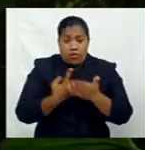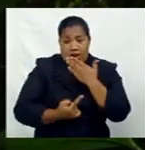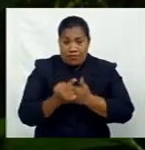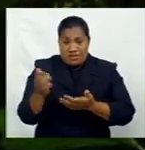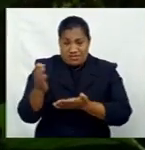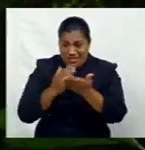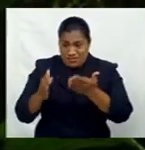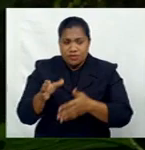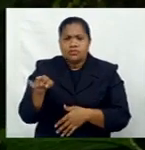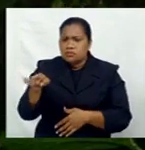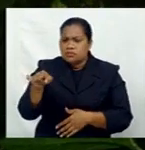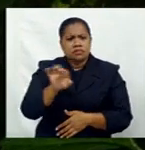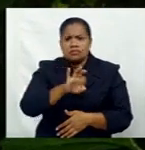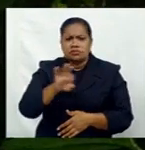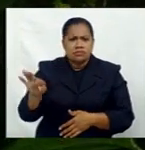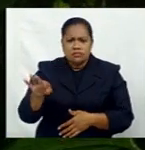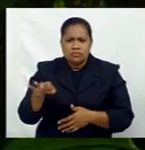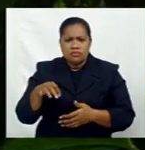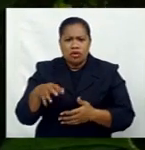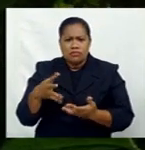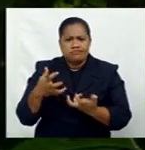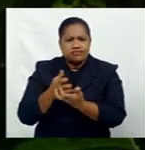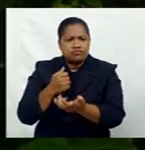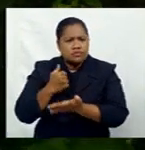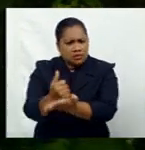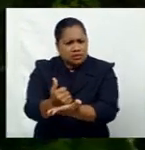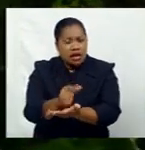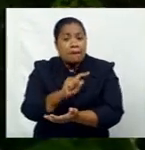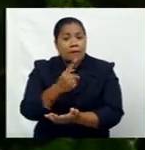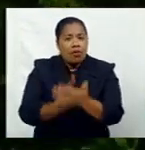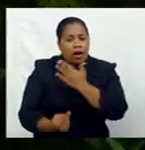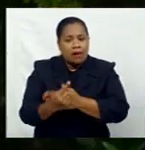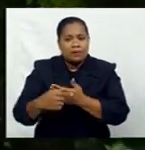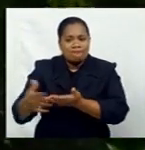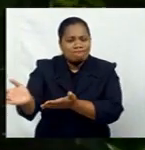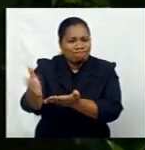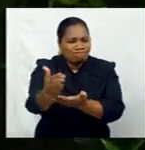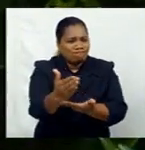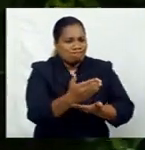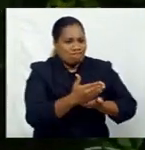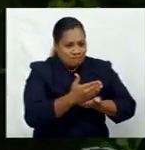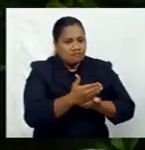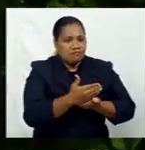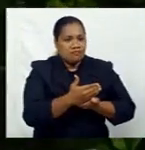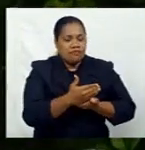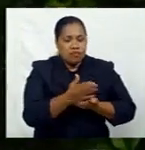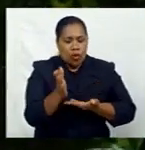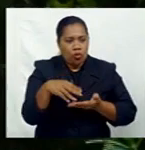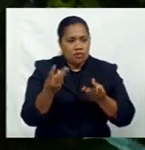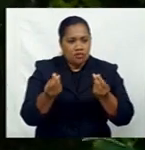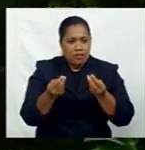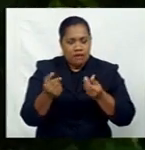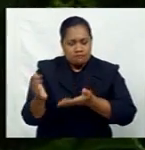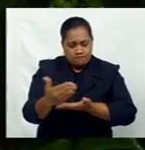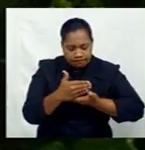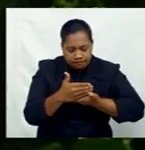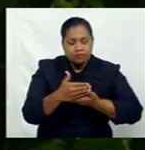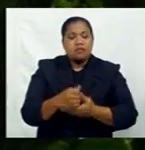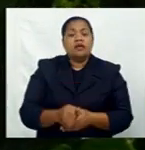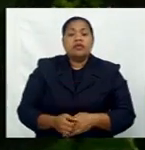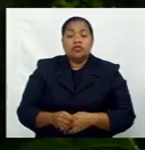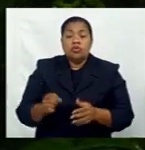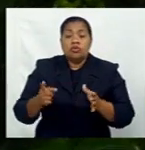ineligible for the assistance, and since then they have been able to reverse the process. Seyed Kayyum also clarified for those